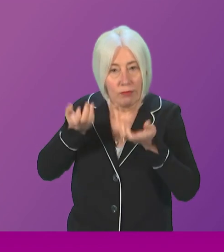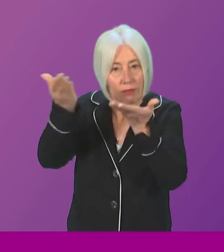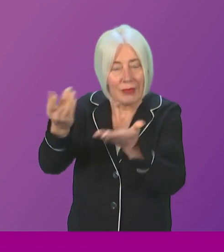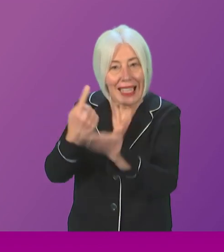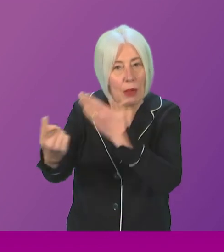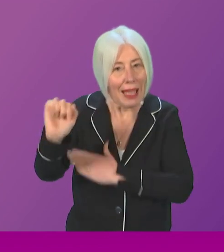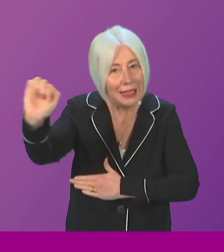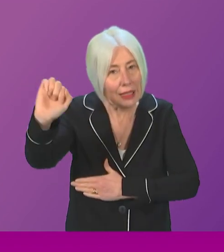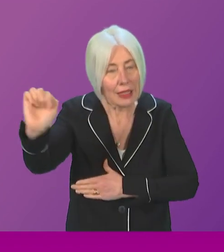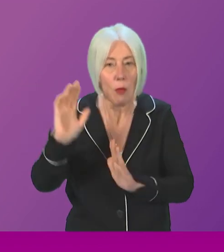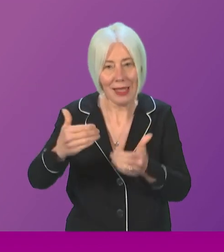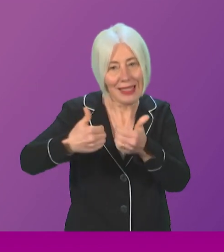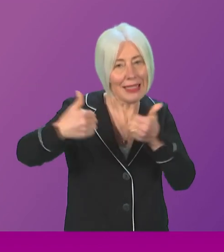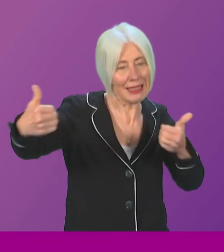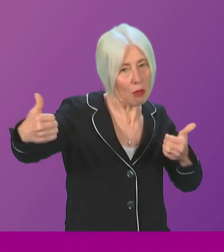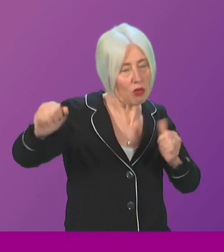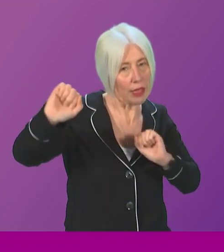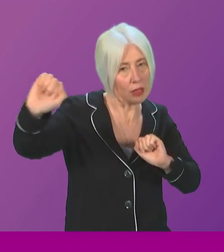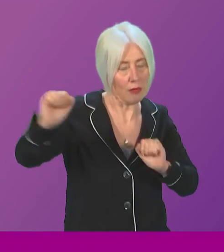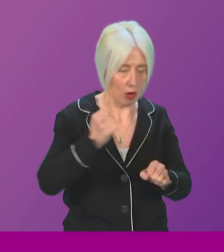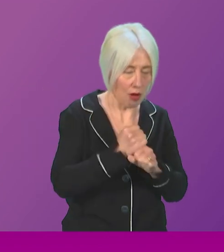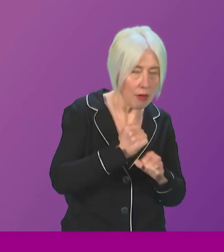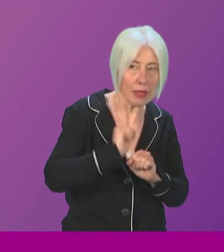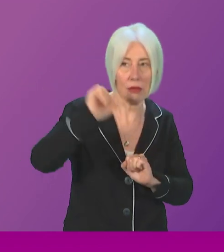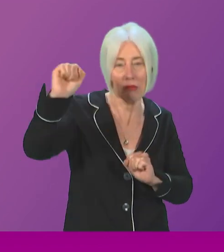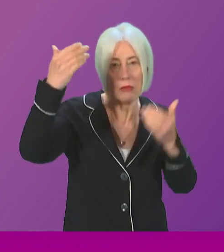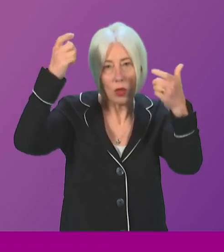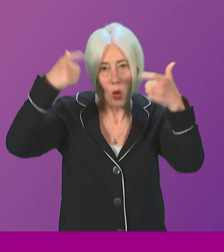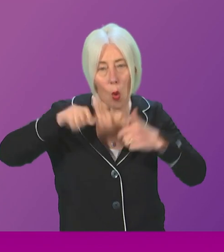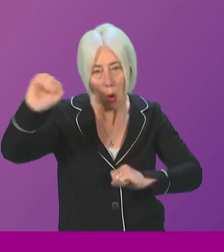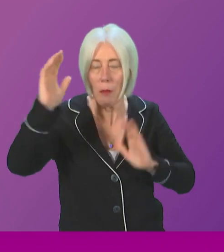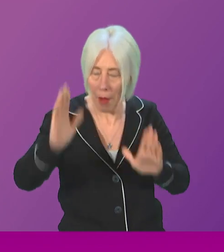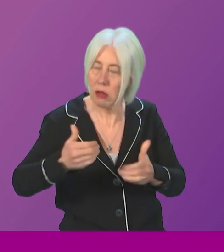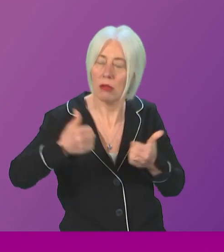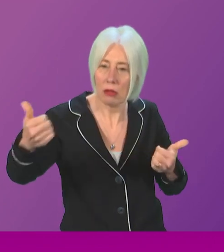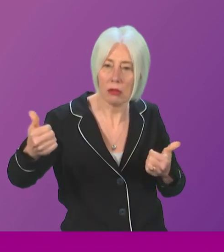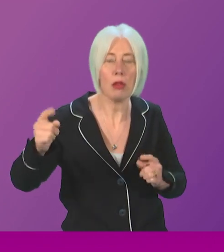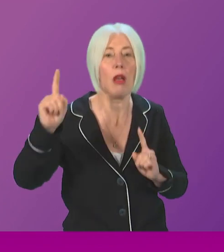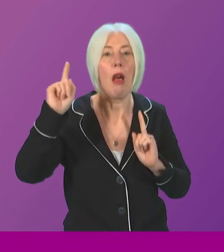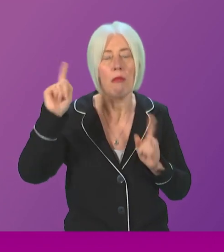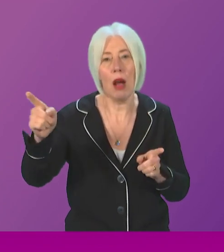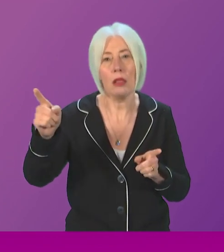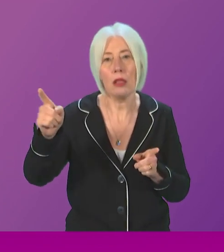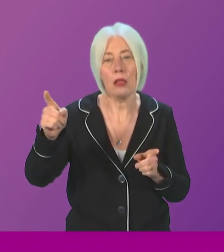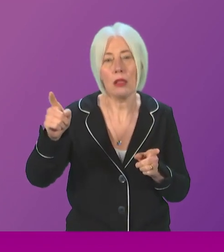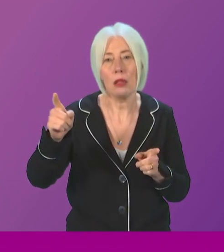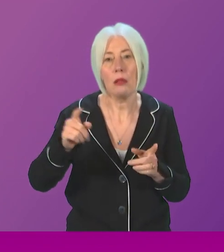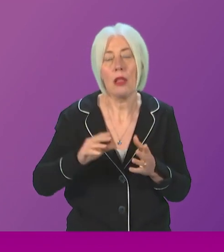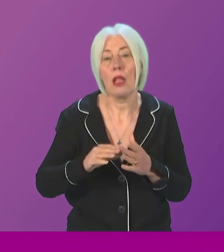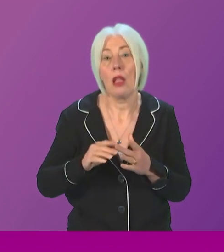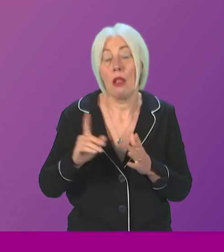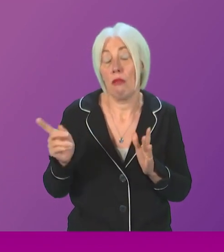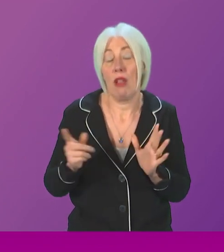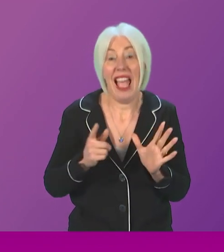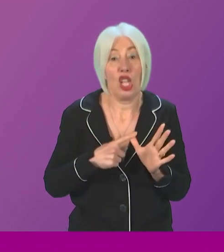have. It's important to have that separation between government and judiciary. But what I would say is that in the letter that Angela Constance is